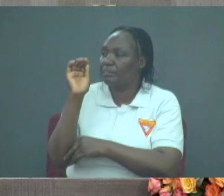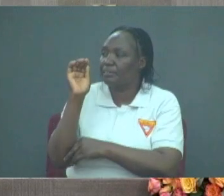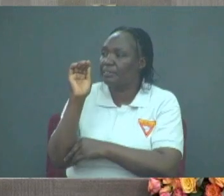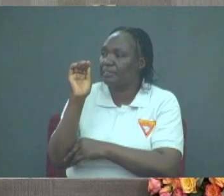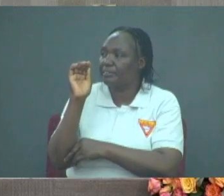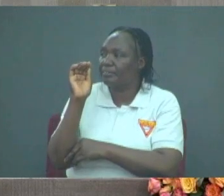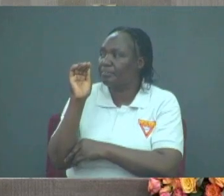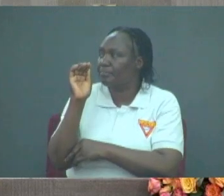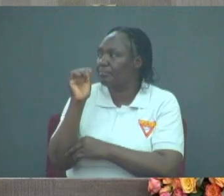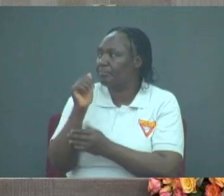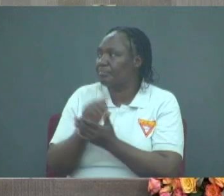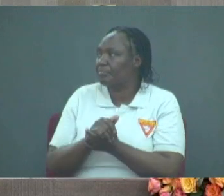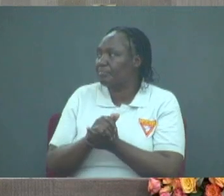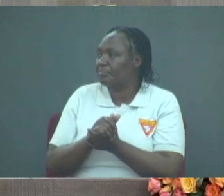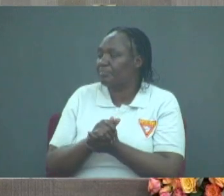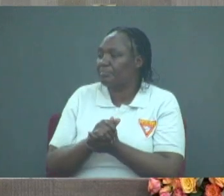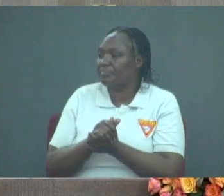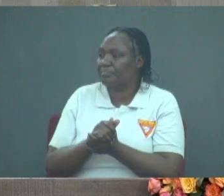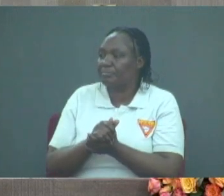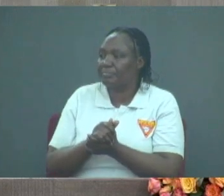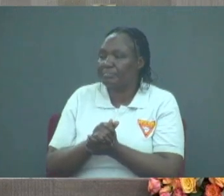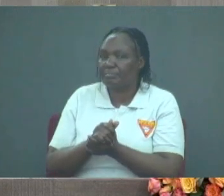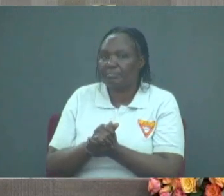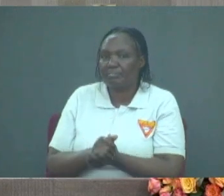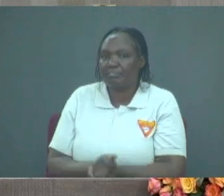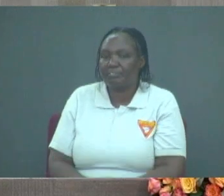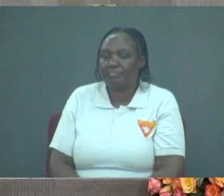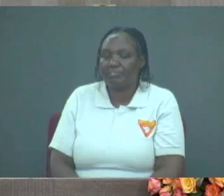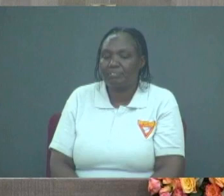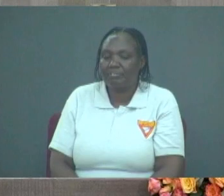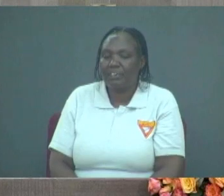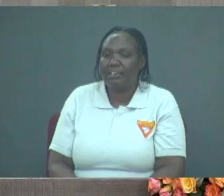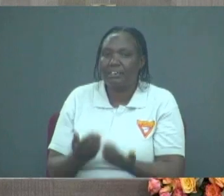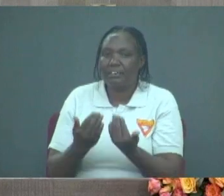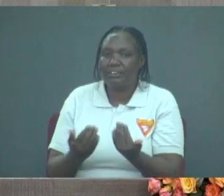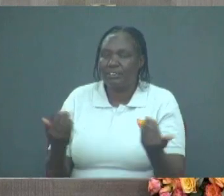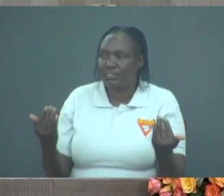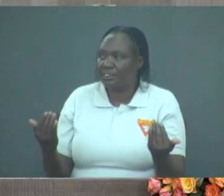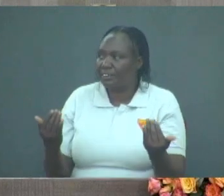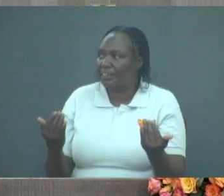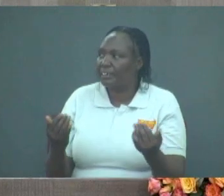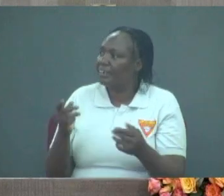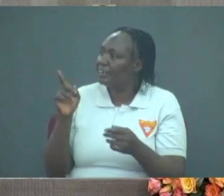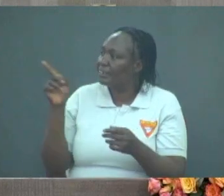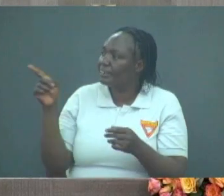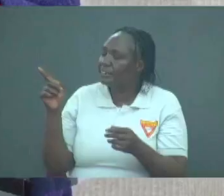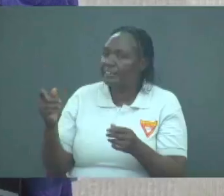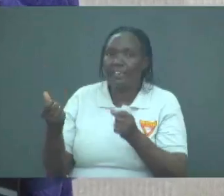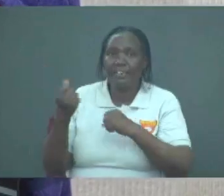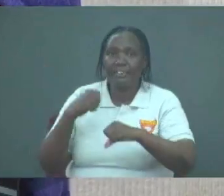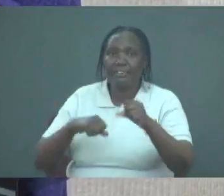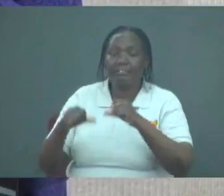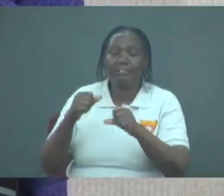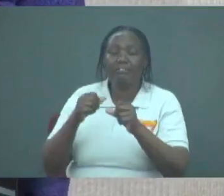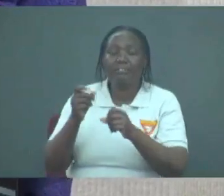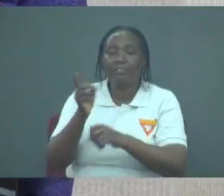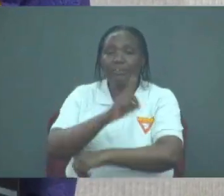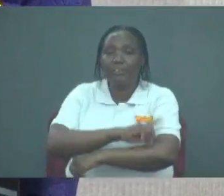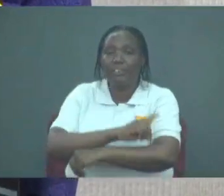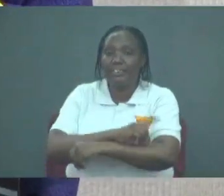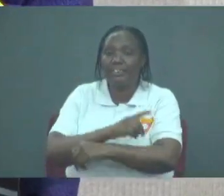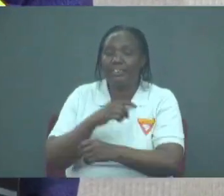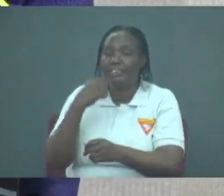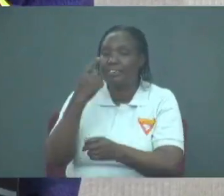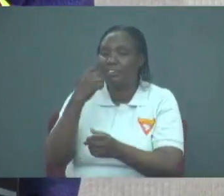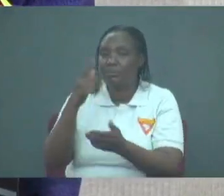first before you put it up. Thank you. Children, this is our activity for the day. It says,